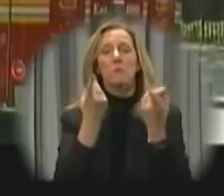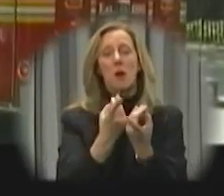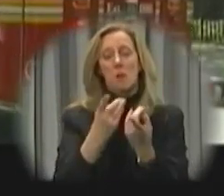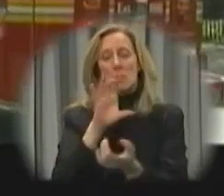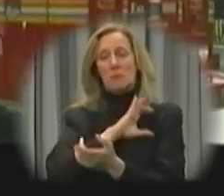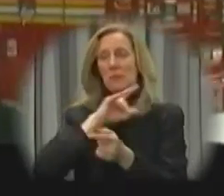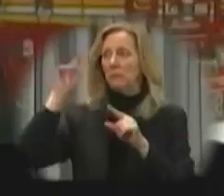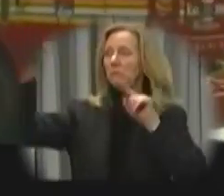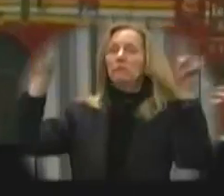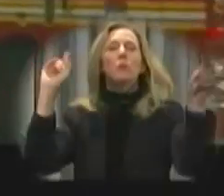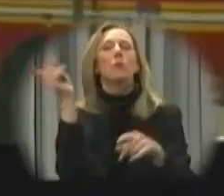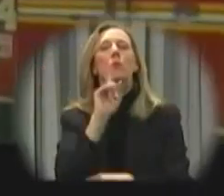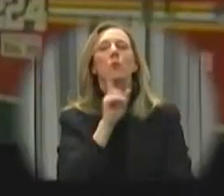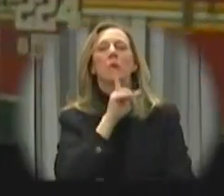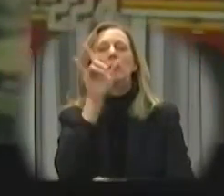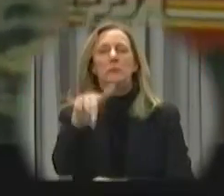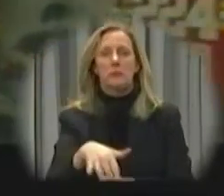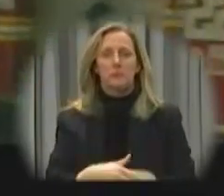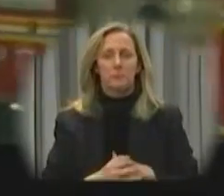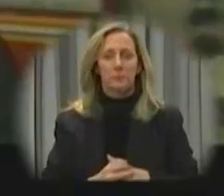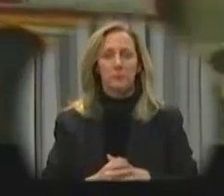police department to the emergency.